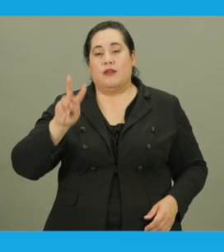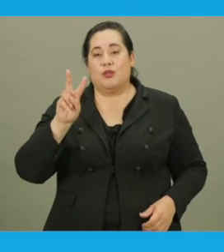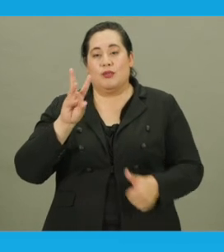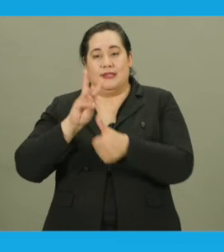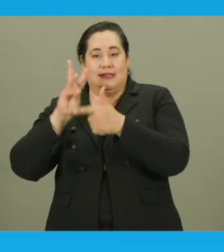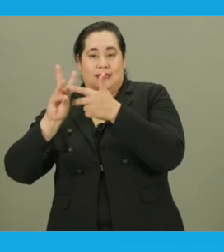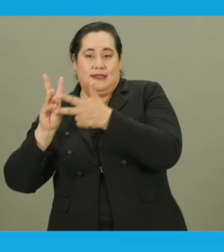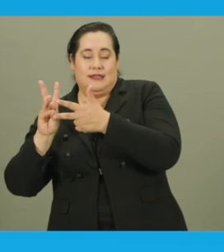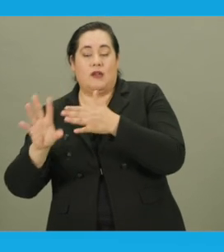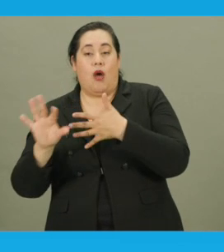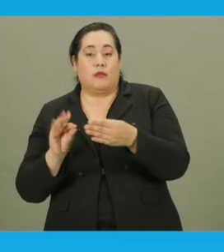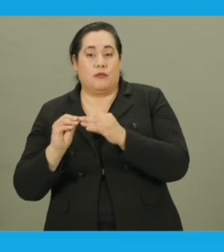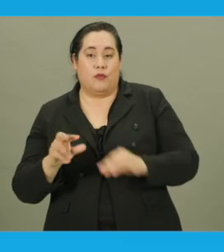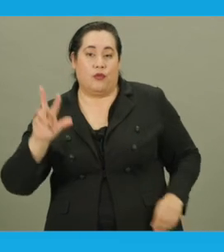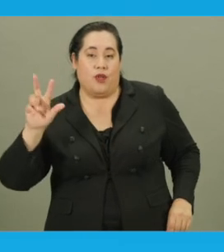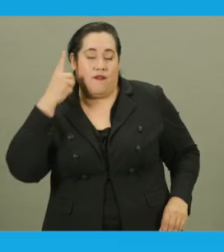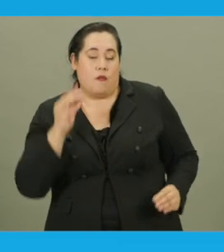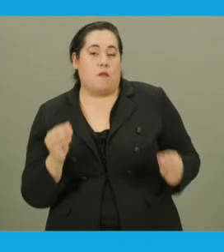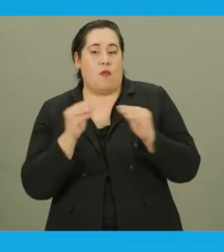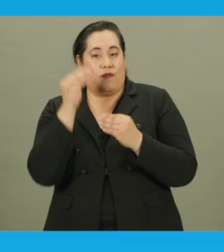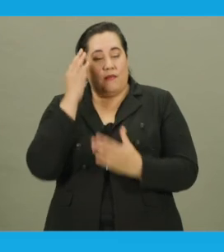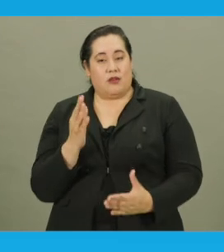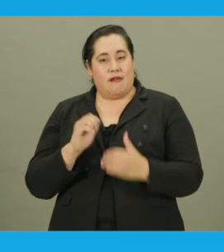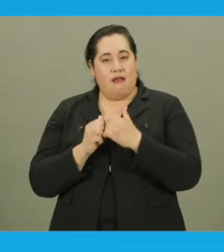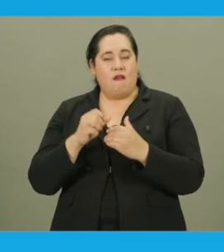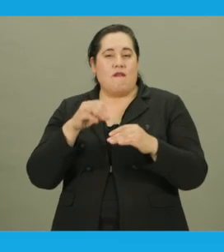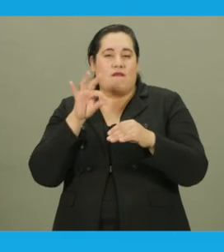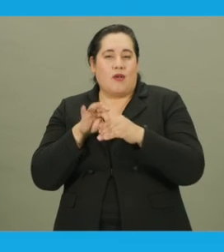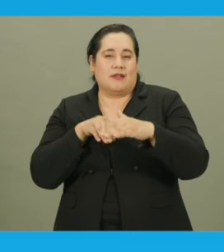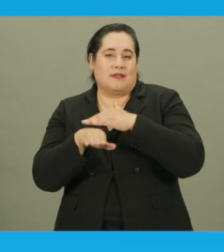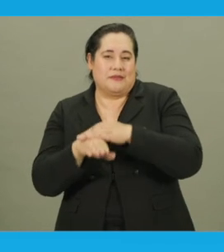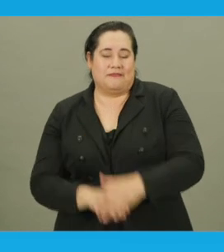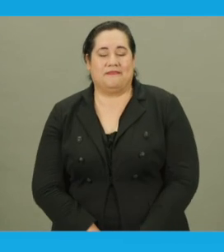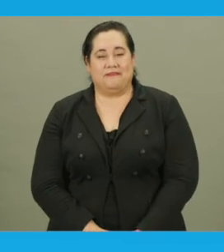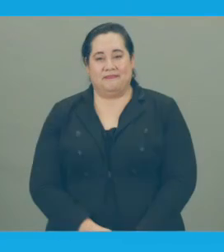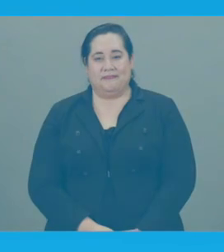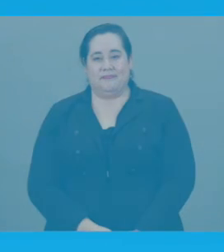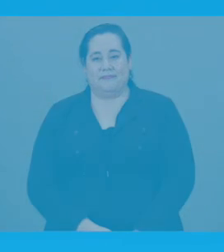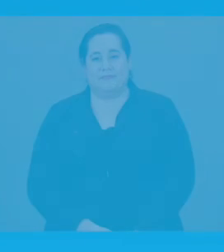-2666 option 3 for more information on voting accessibility.